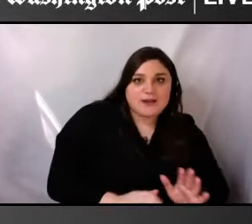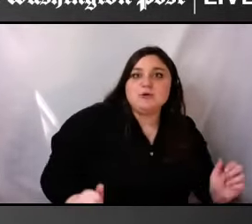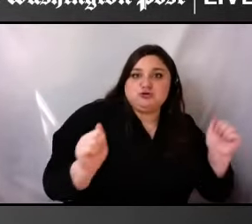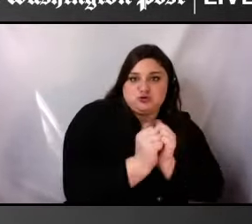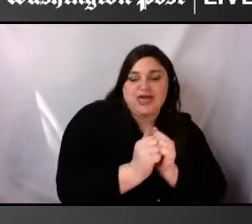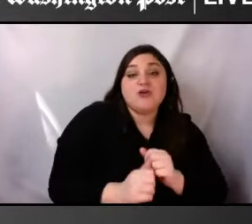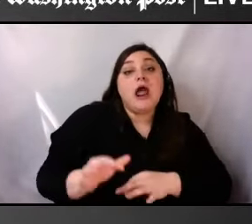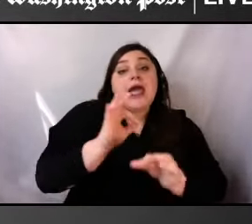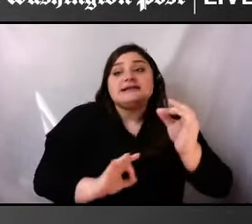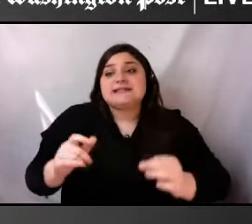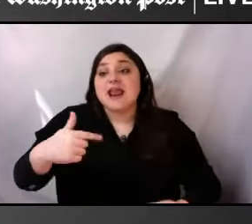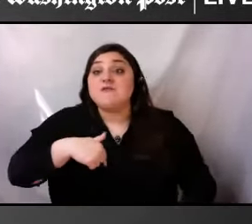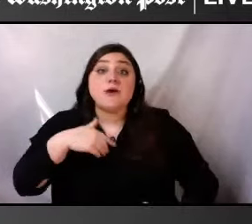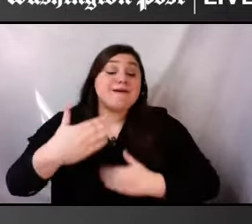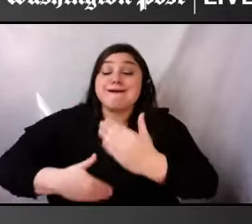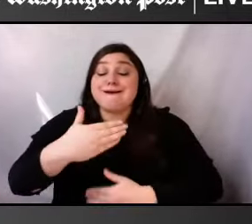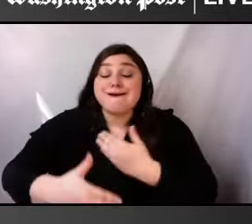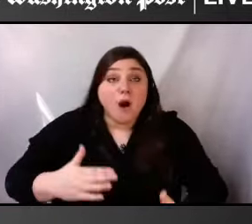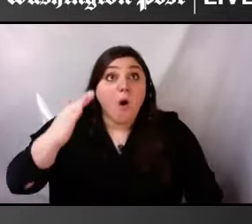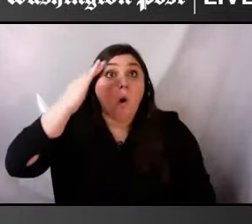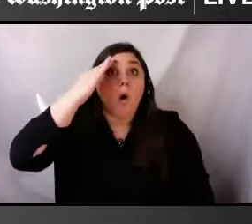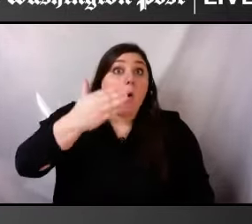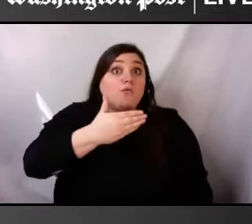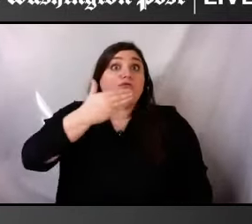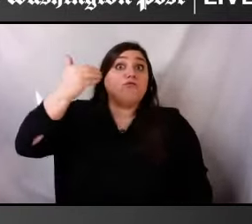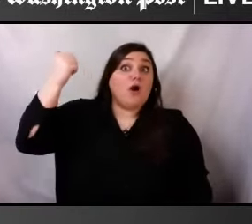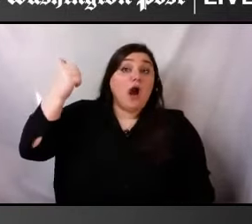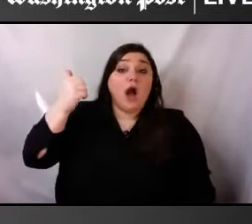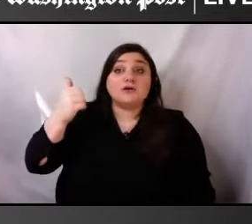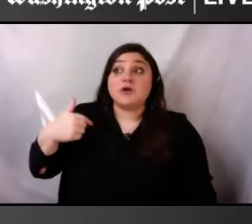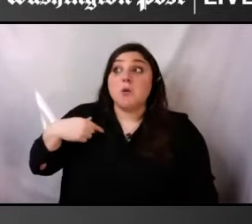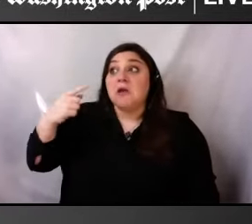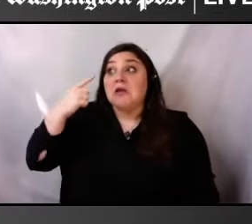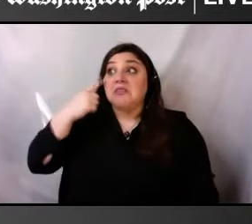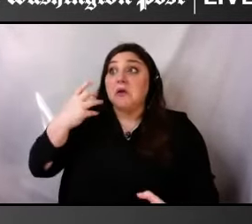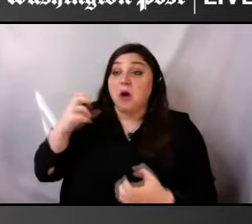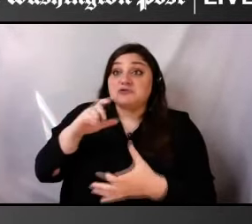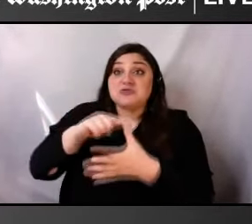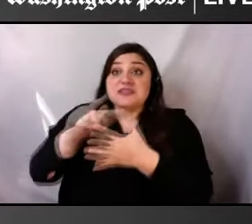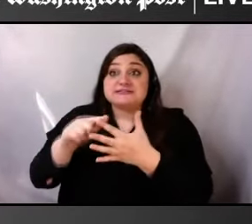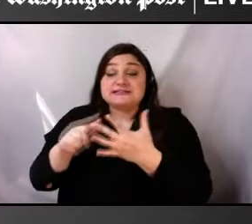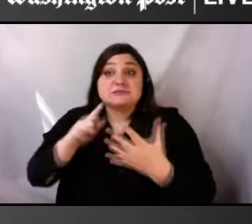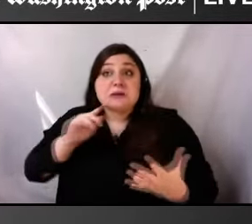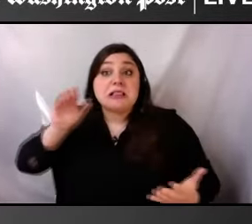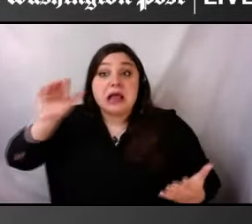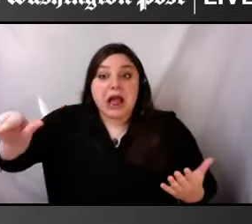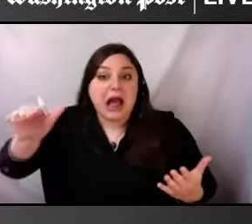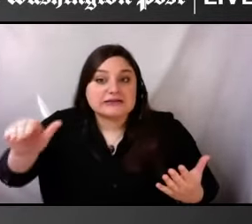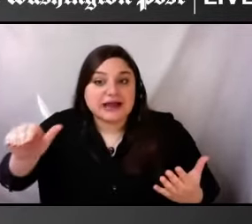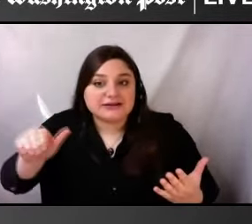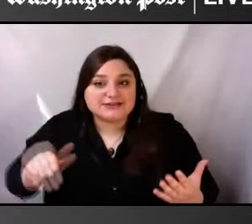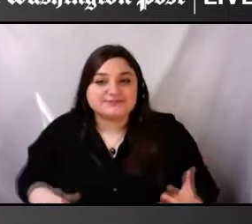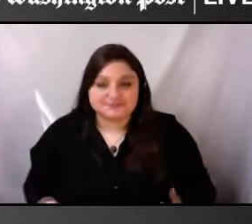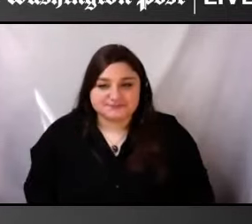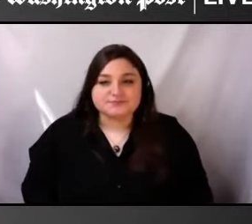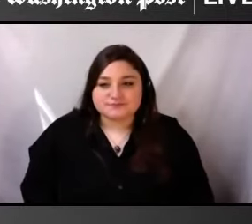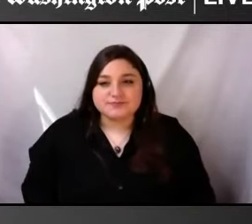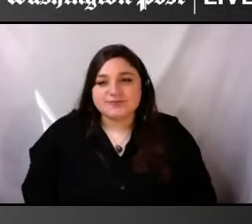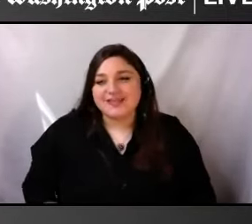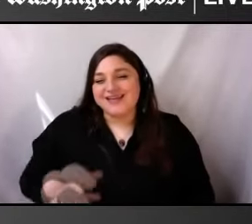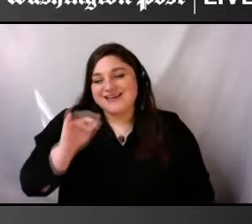fix it, but it's like, all right, we desire to do X, Y, Z, and so we're going to, um, ensure that disabled, um,